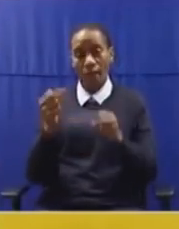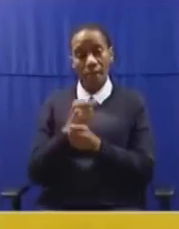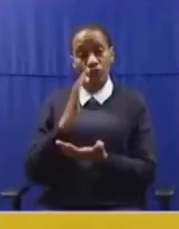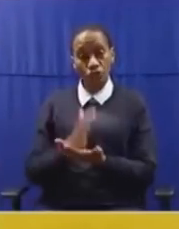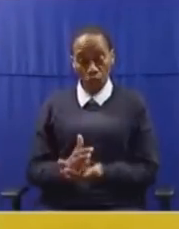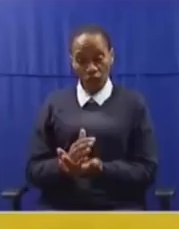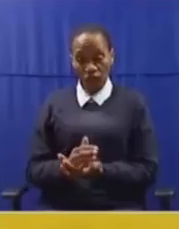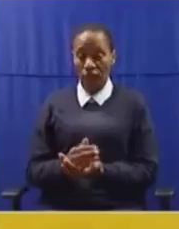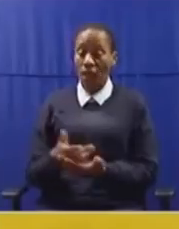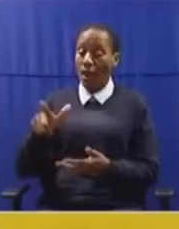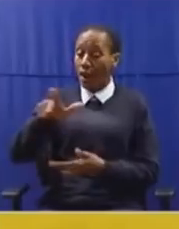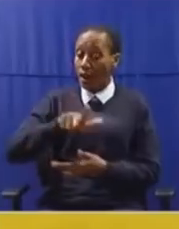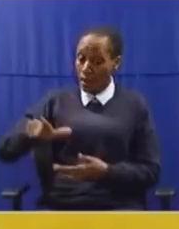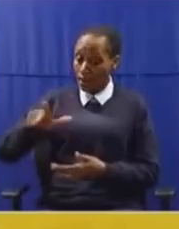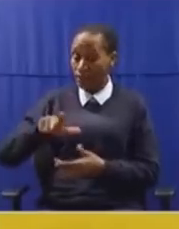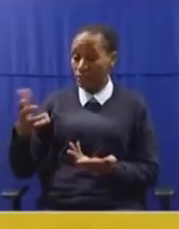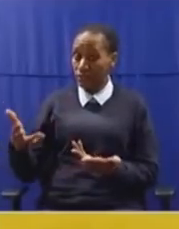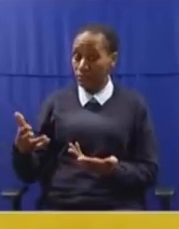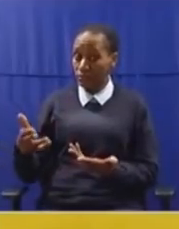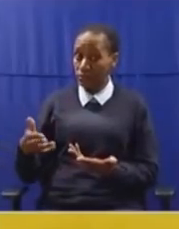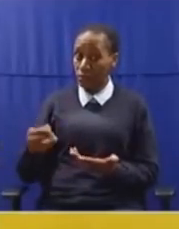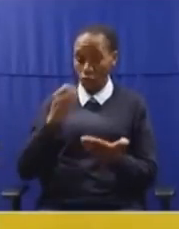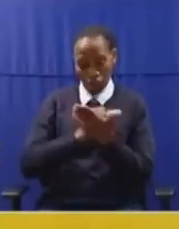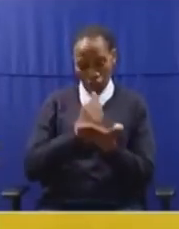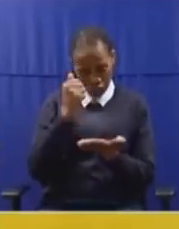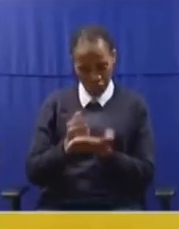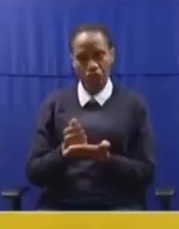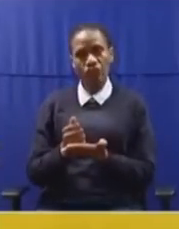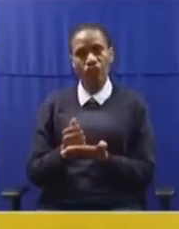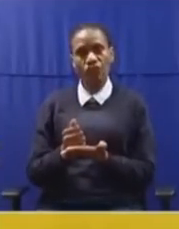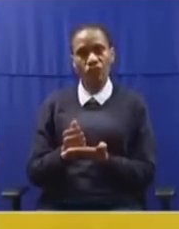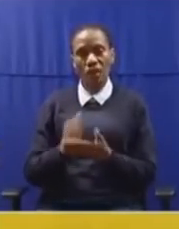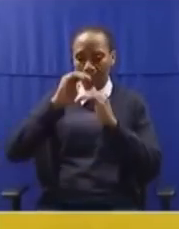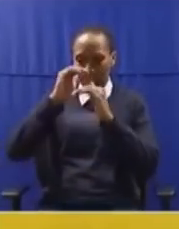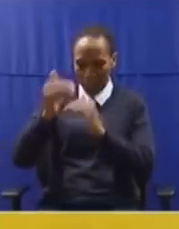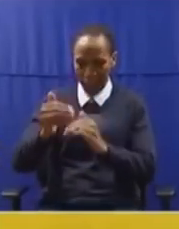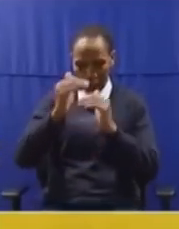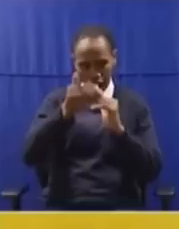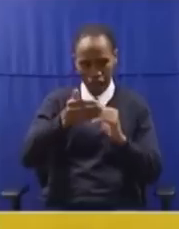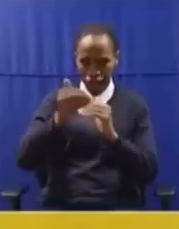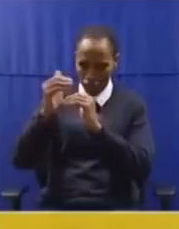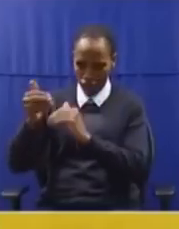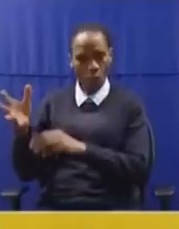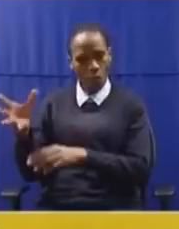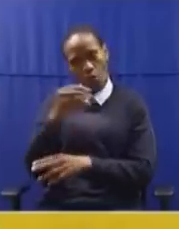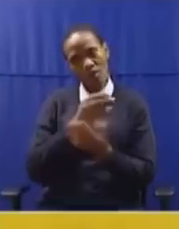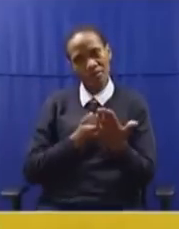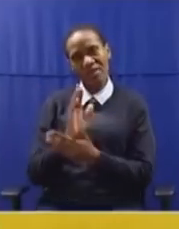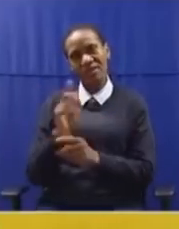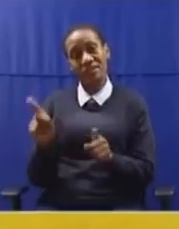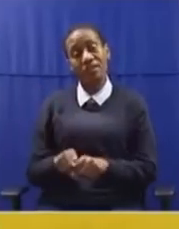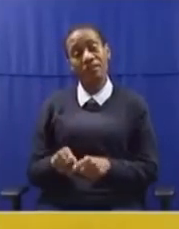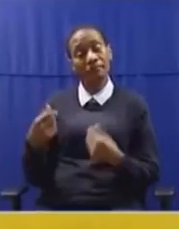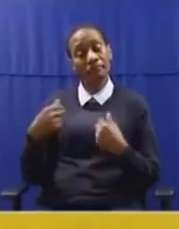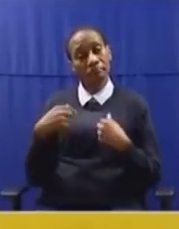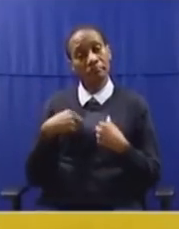and customary land rights are recordable and afforded the same protection as other forms of rights. We do not say this